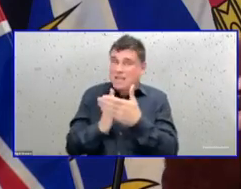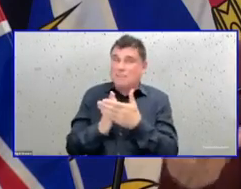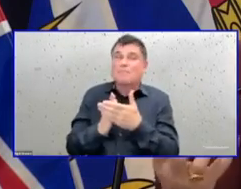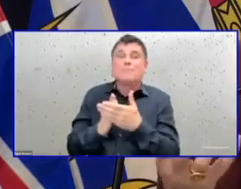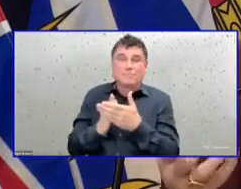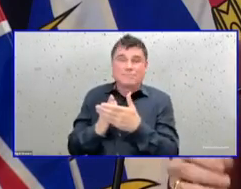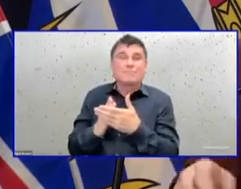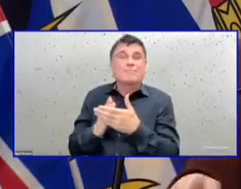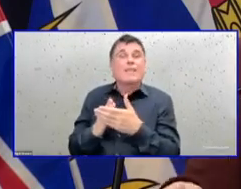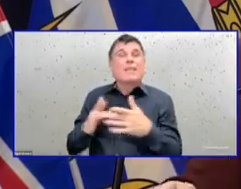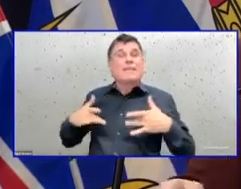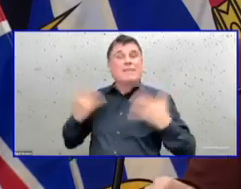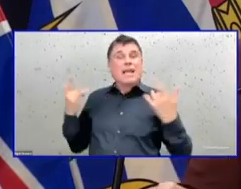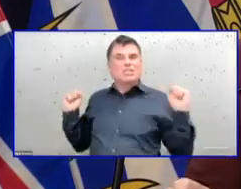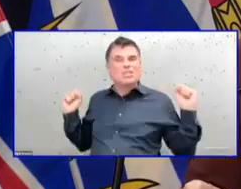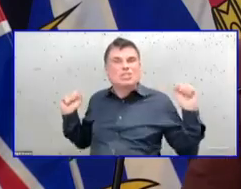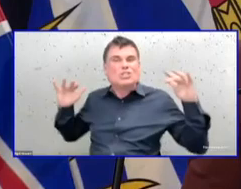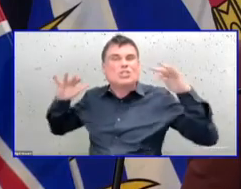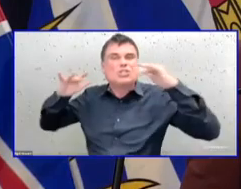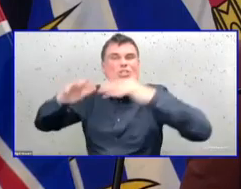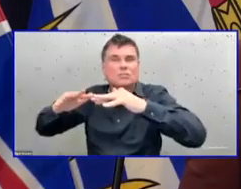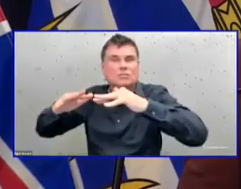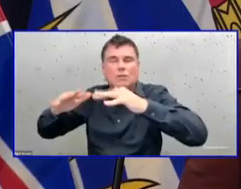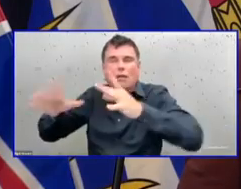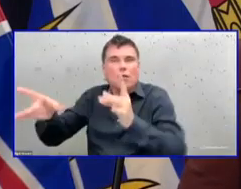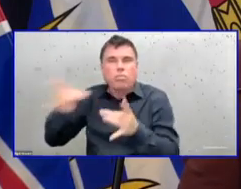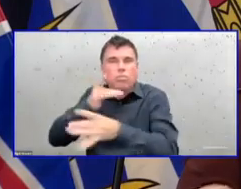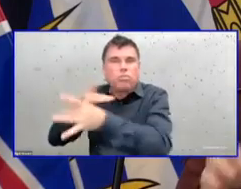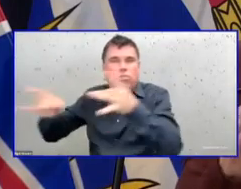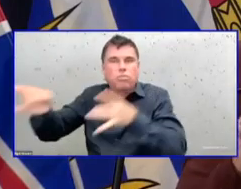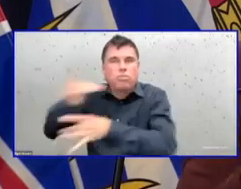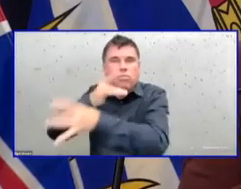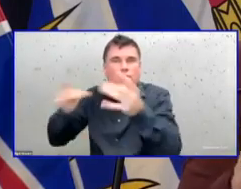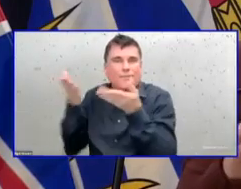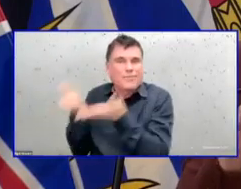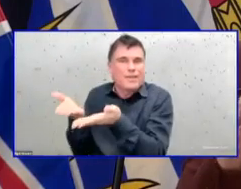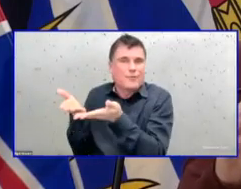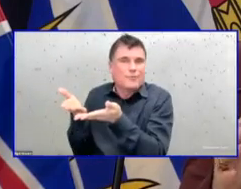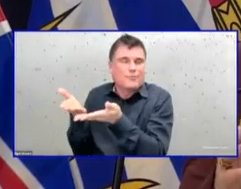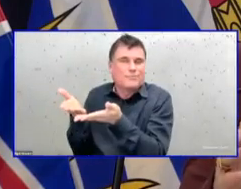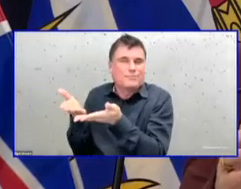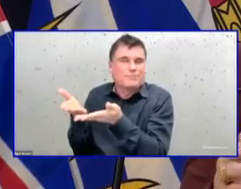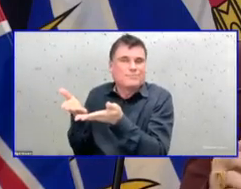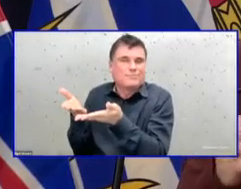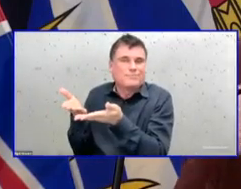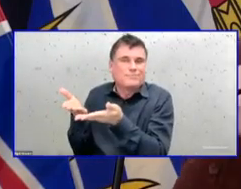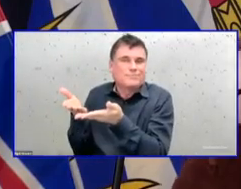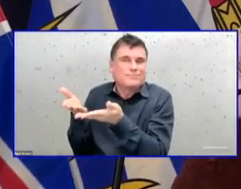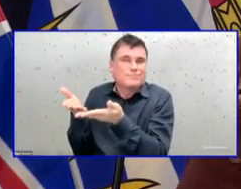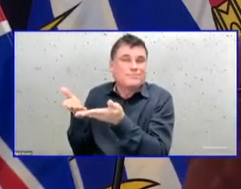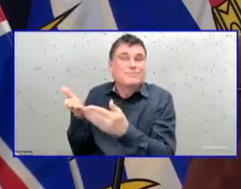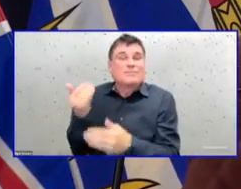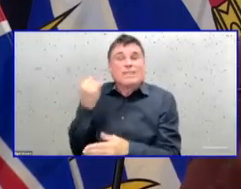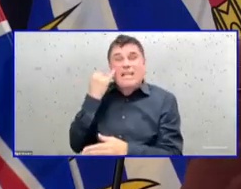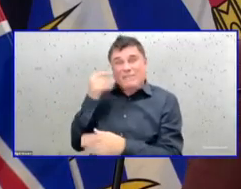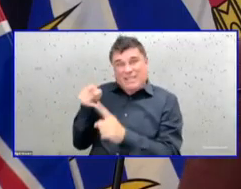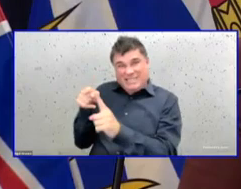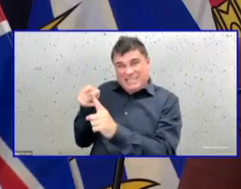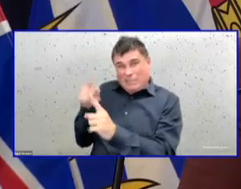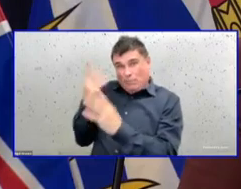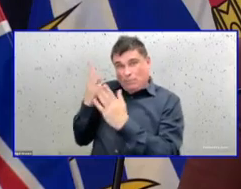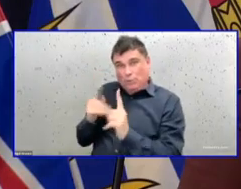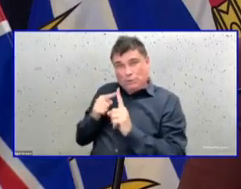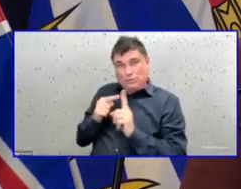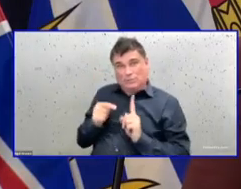when people are exposed to this virus that's circulating right now, in an intense